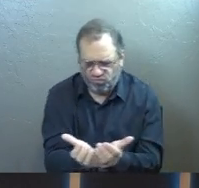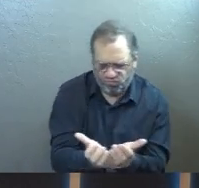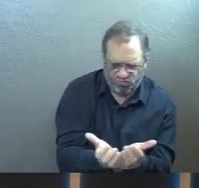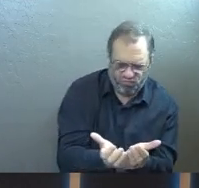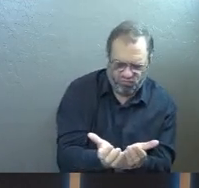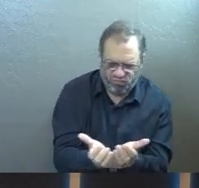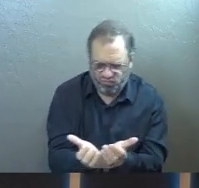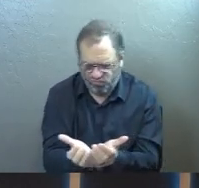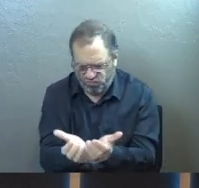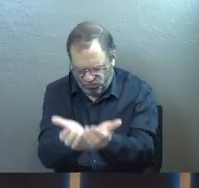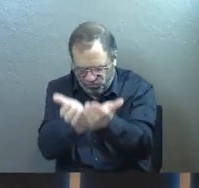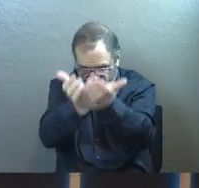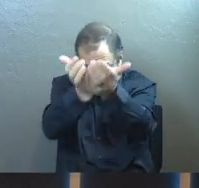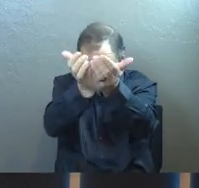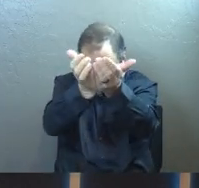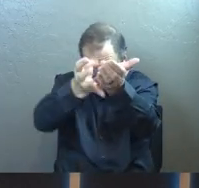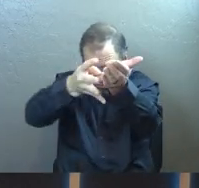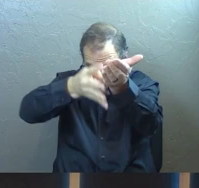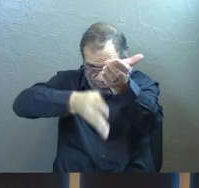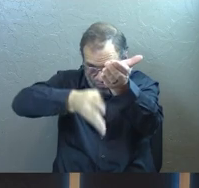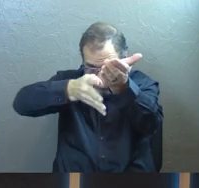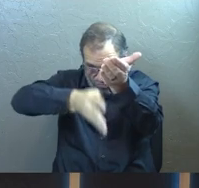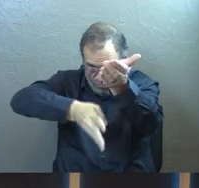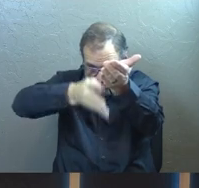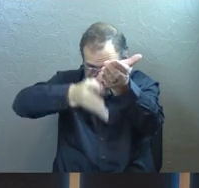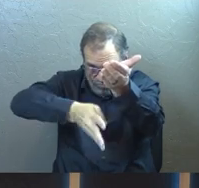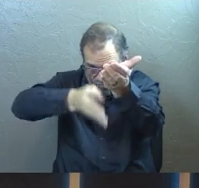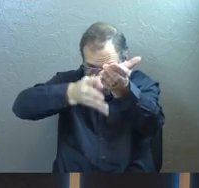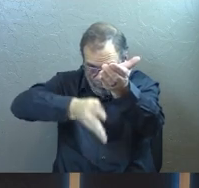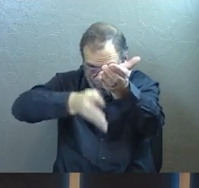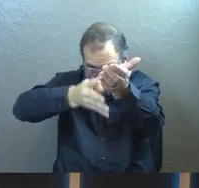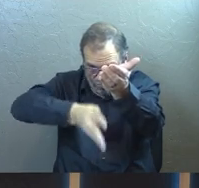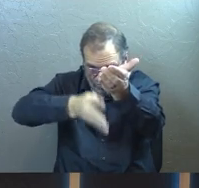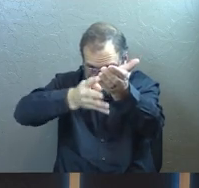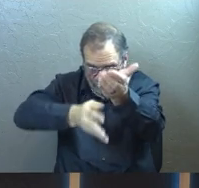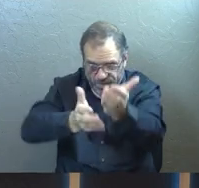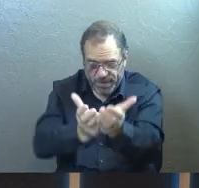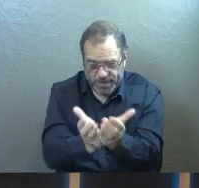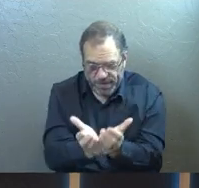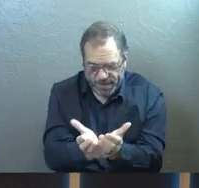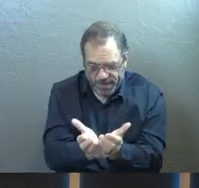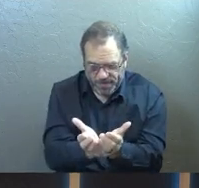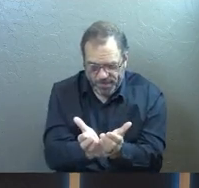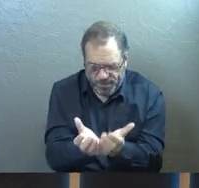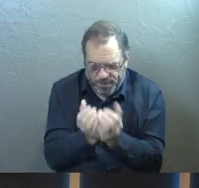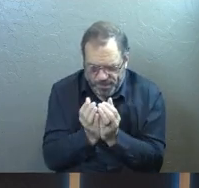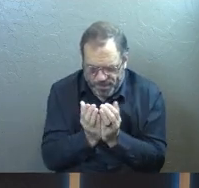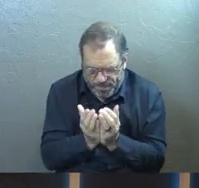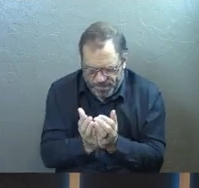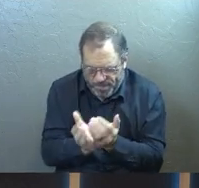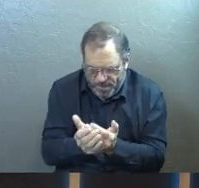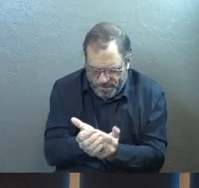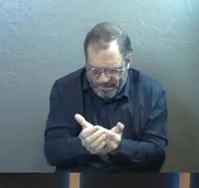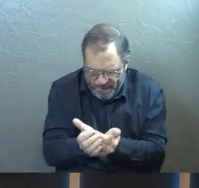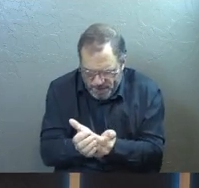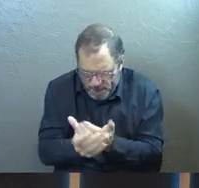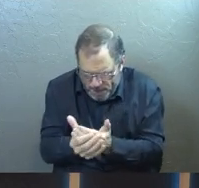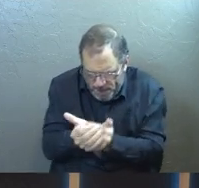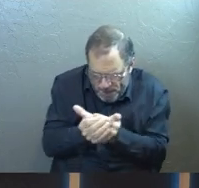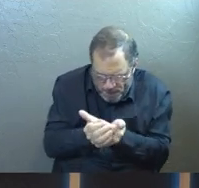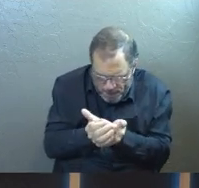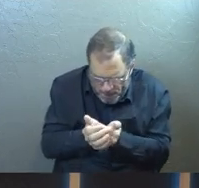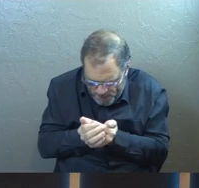filter out of his hand. He's like, and there's a, there's a desire to hold onto it, but you can't hold onto it.